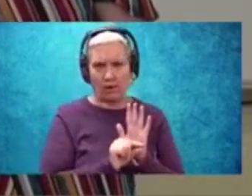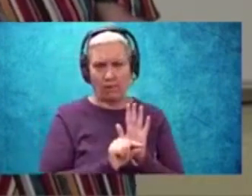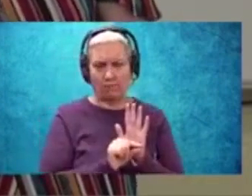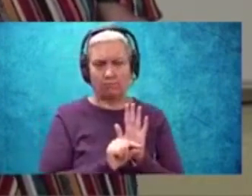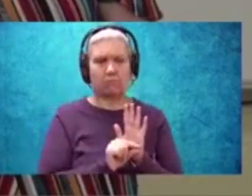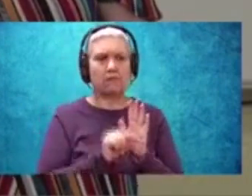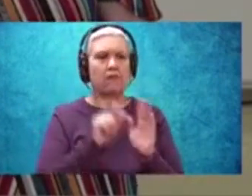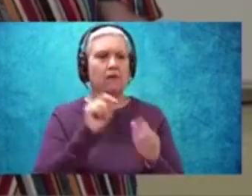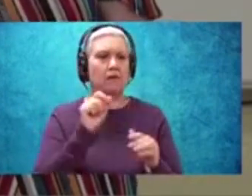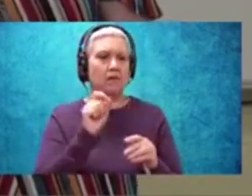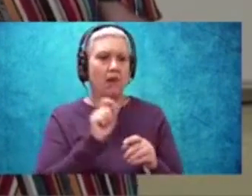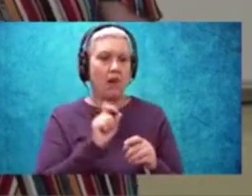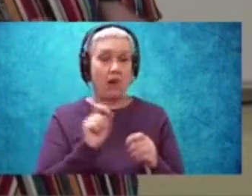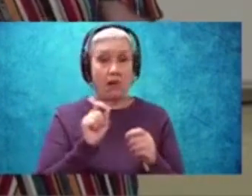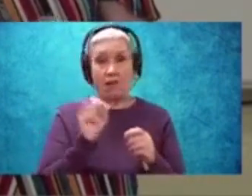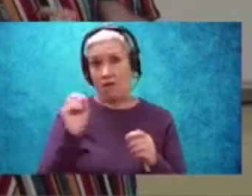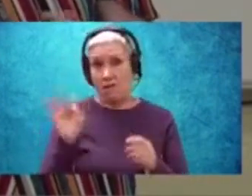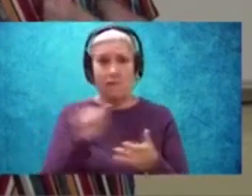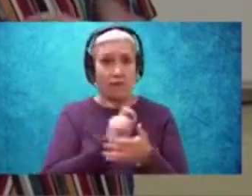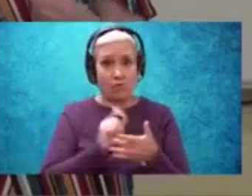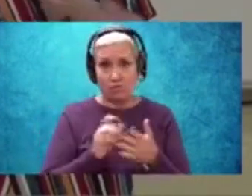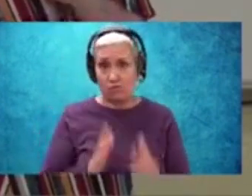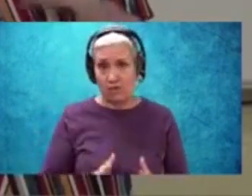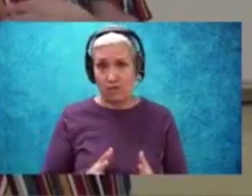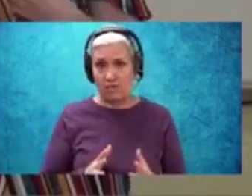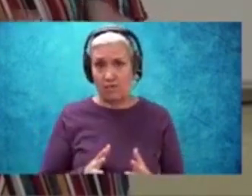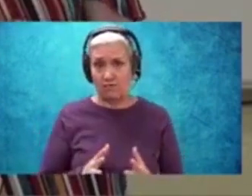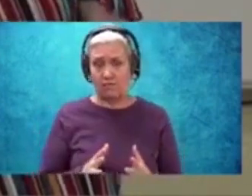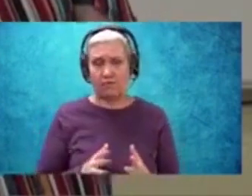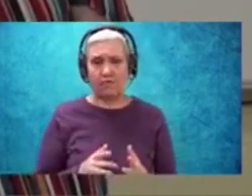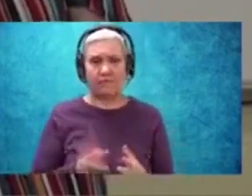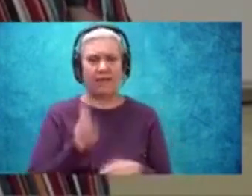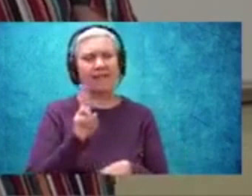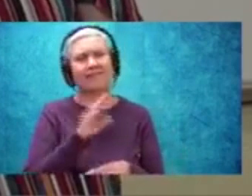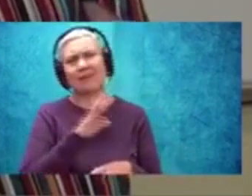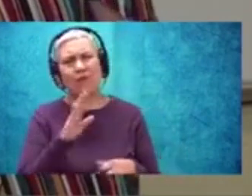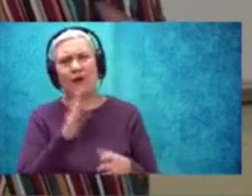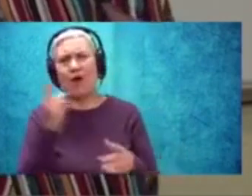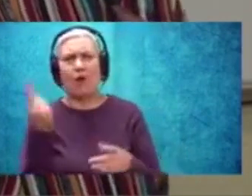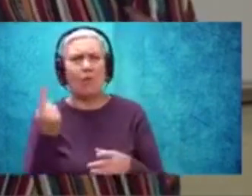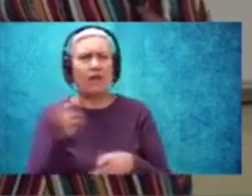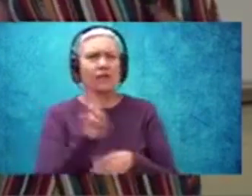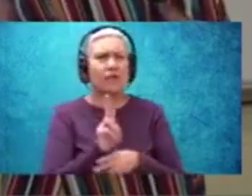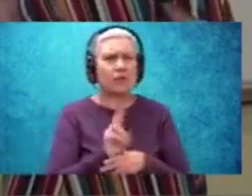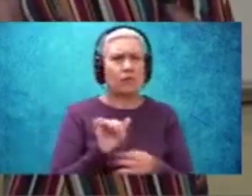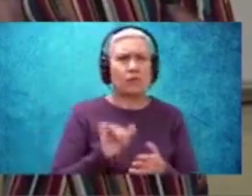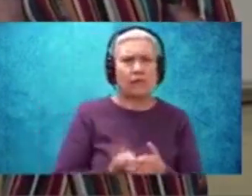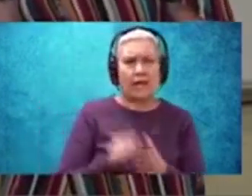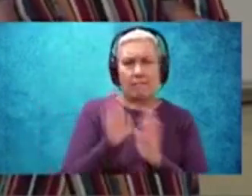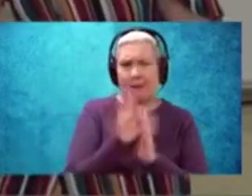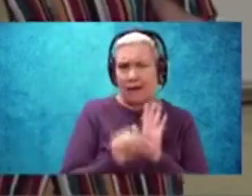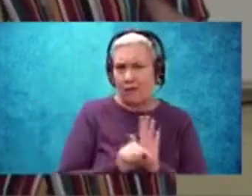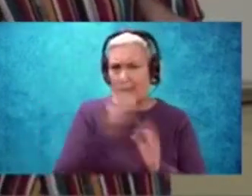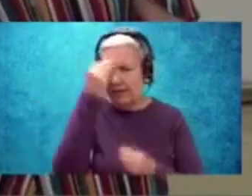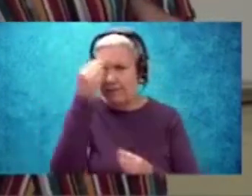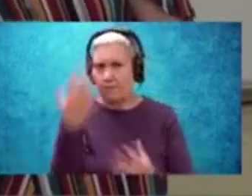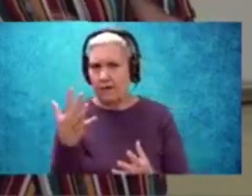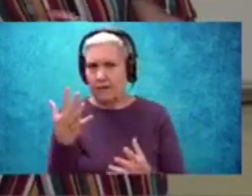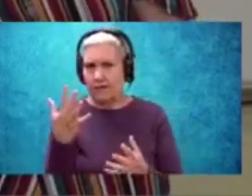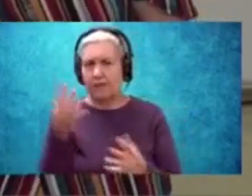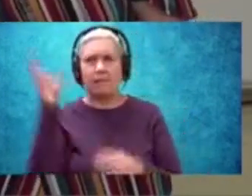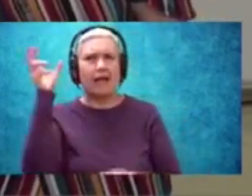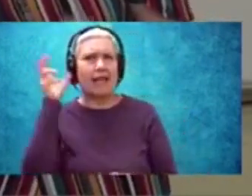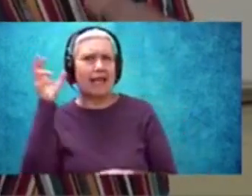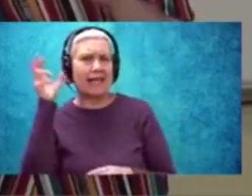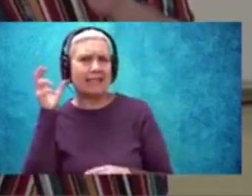poet's getting at, however. And in fact, I don't want you to always, you know, use that to help you figure that out. But do listen to the